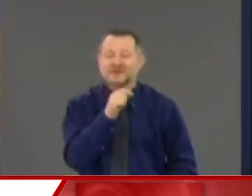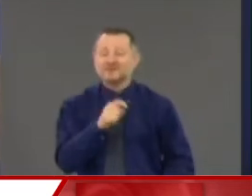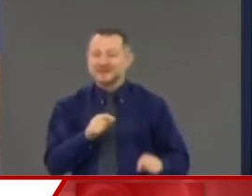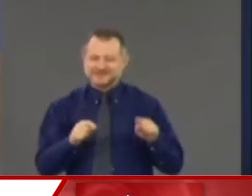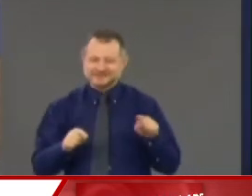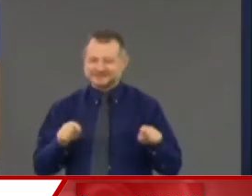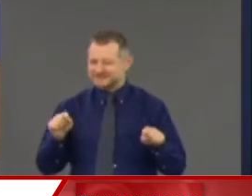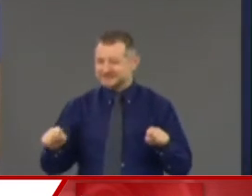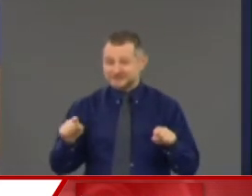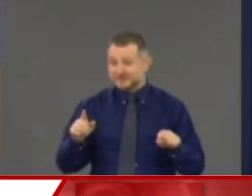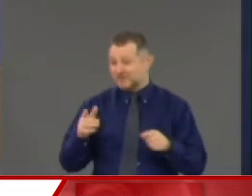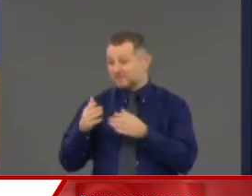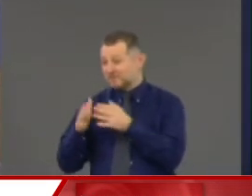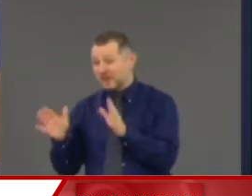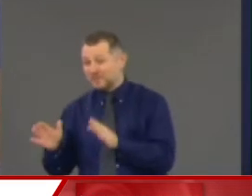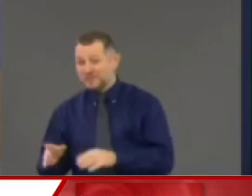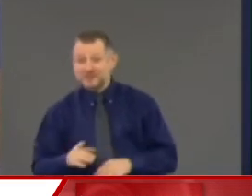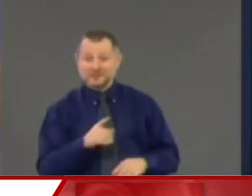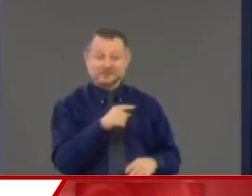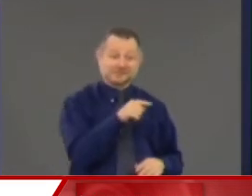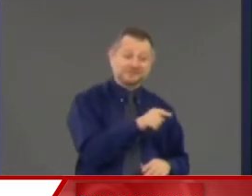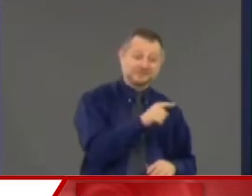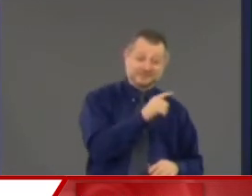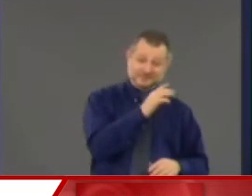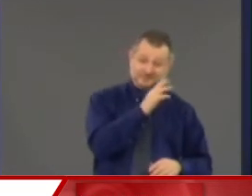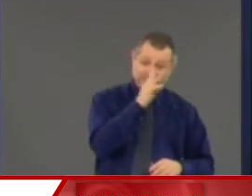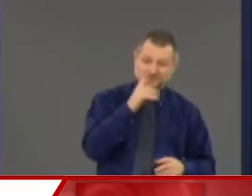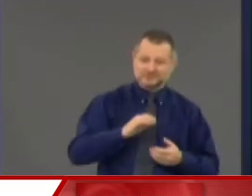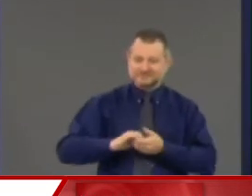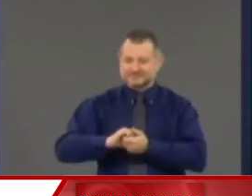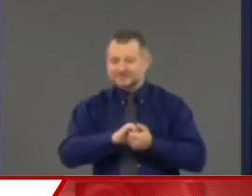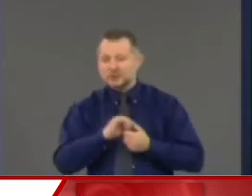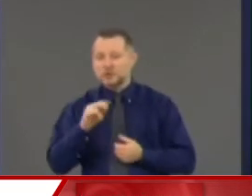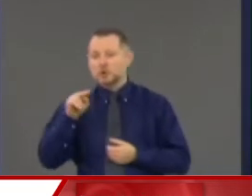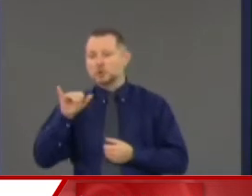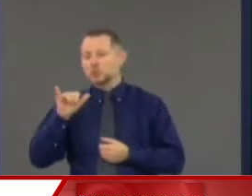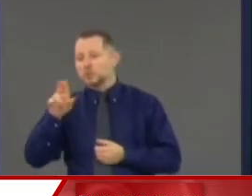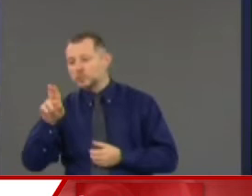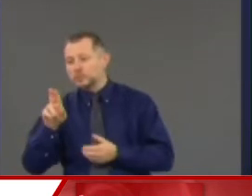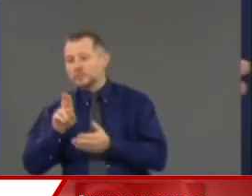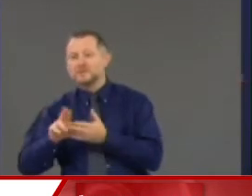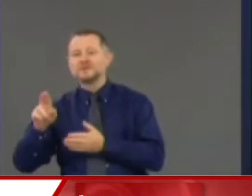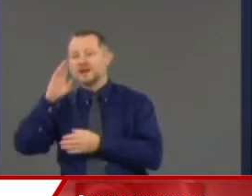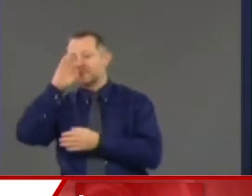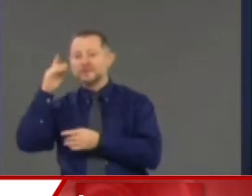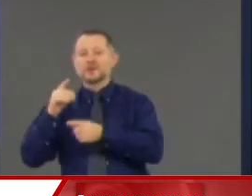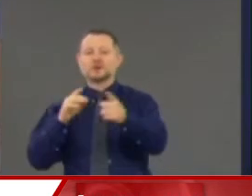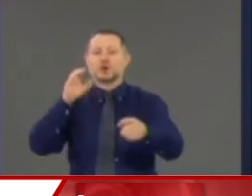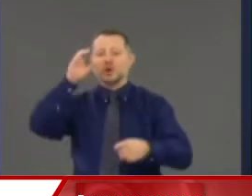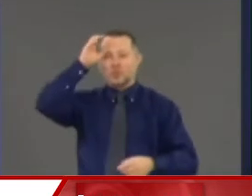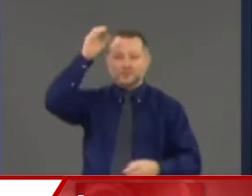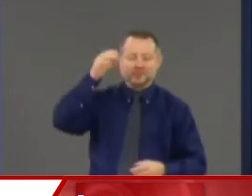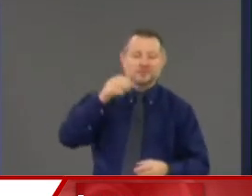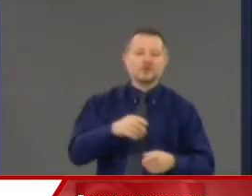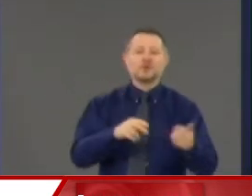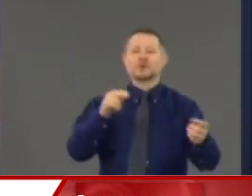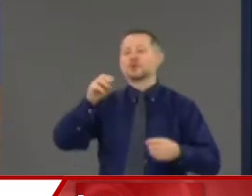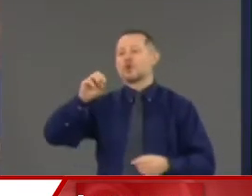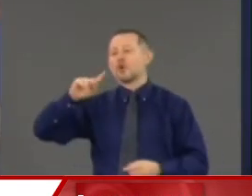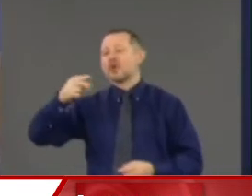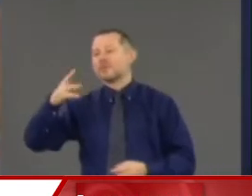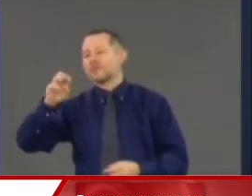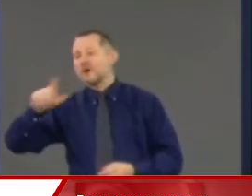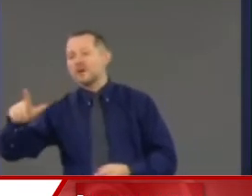know, NYU Langone is one hospital. Columbia Presbyterian is another hospital. Northwell is another hospital. And they're